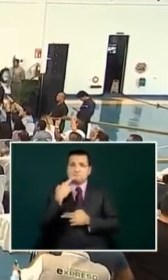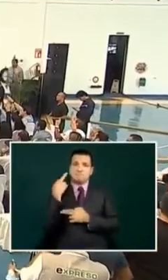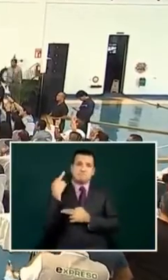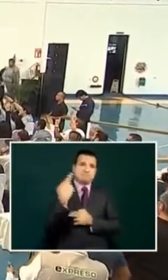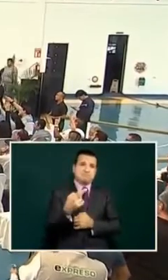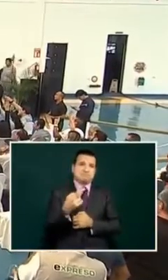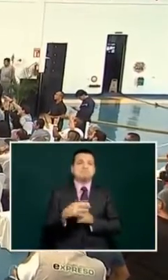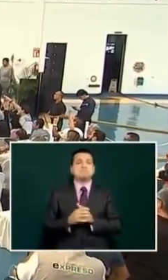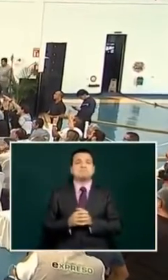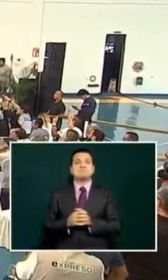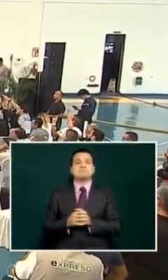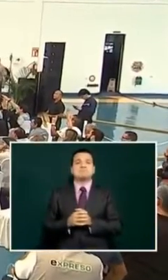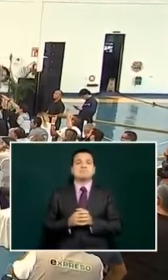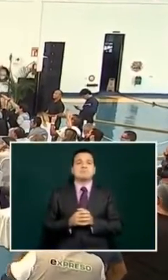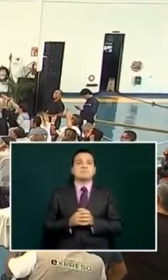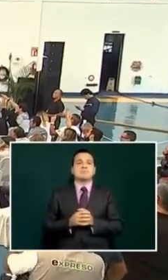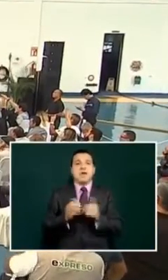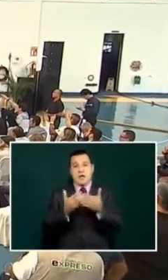questions and answers